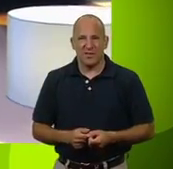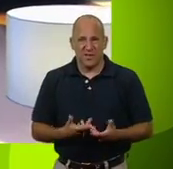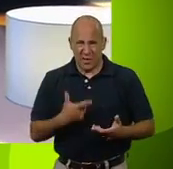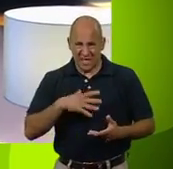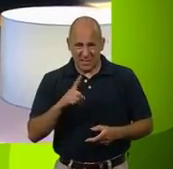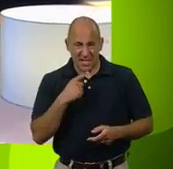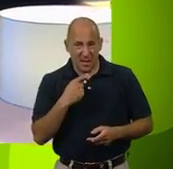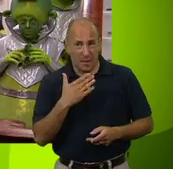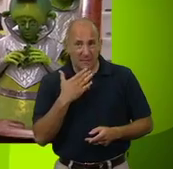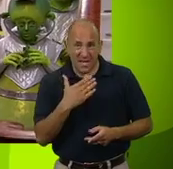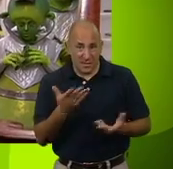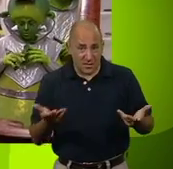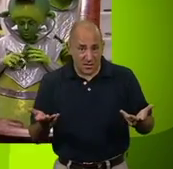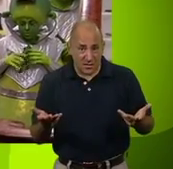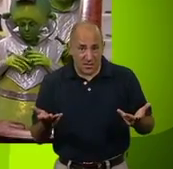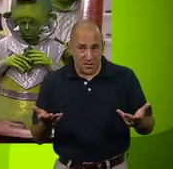ever had to say was please.